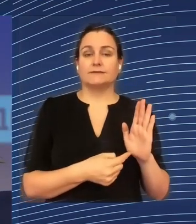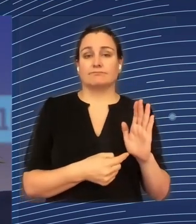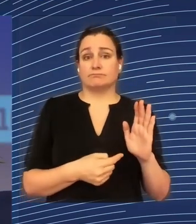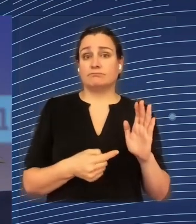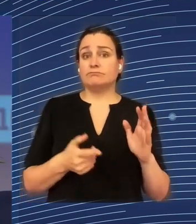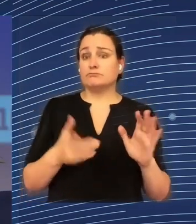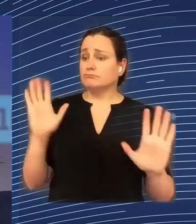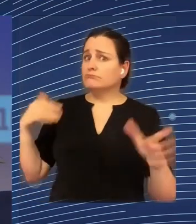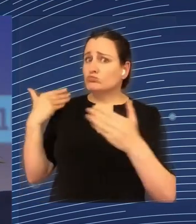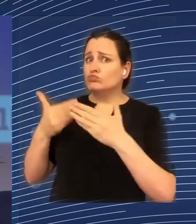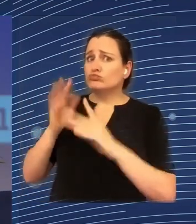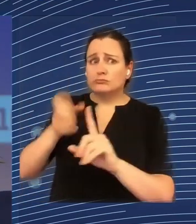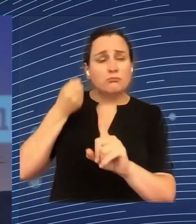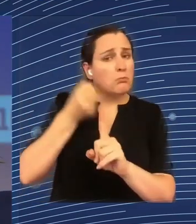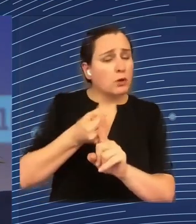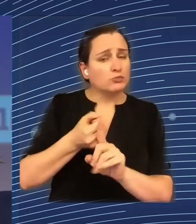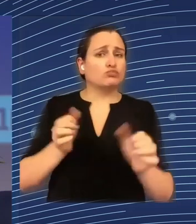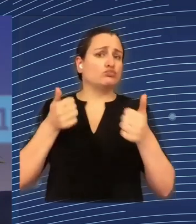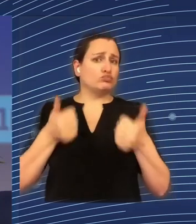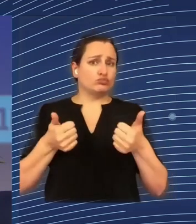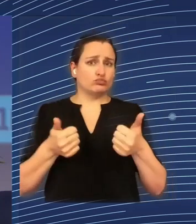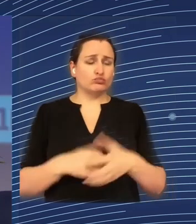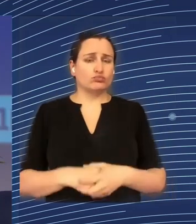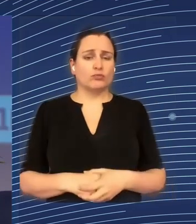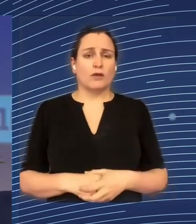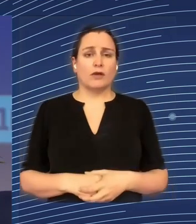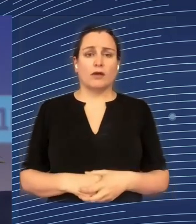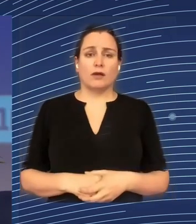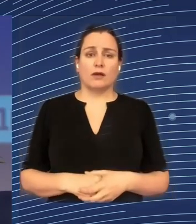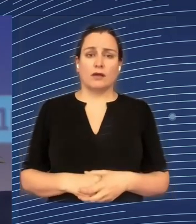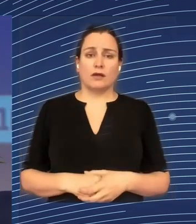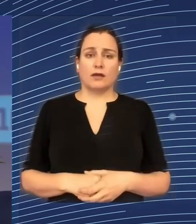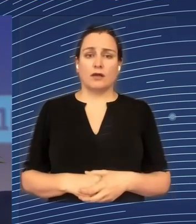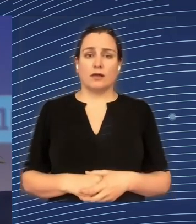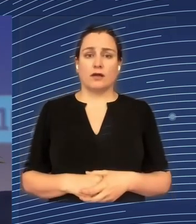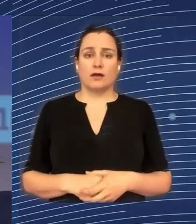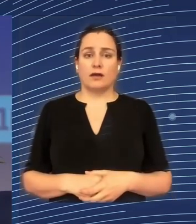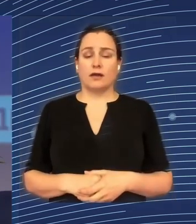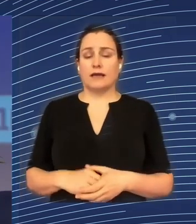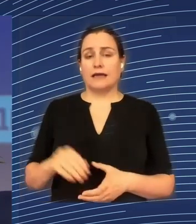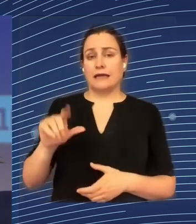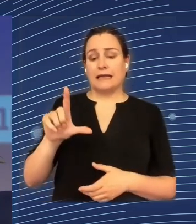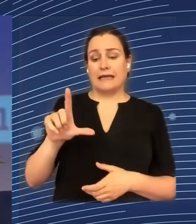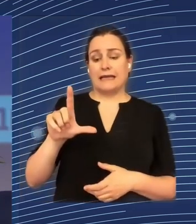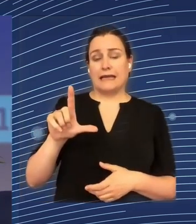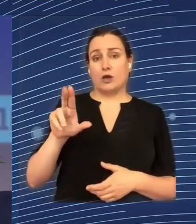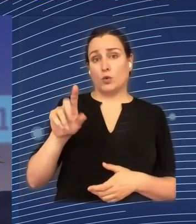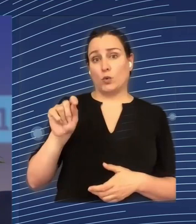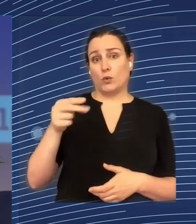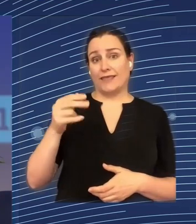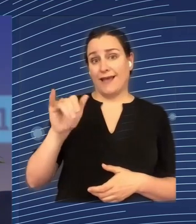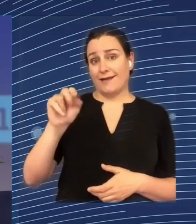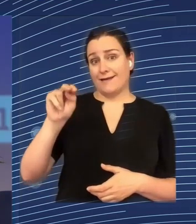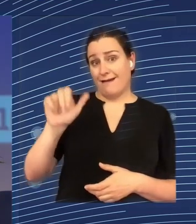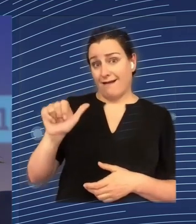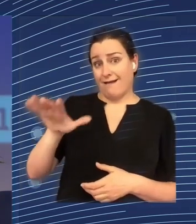especially to EU integration process, because when Lithuania accessed the European